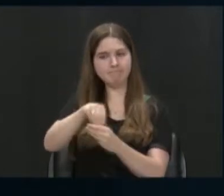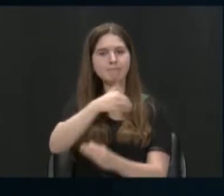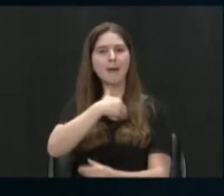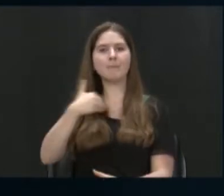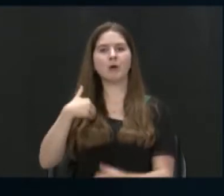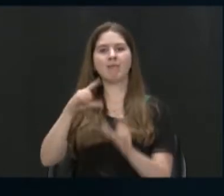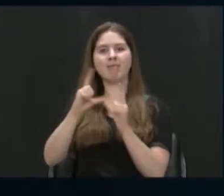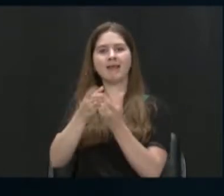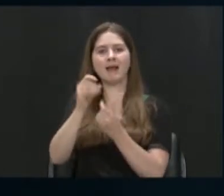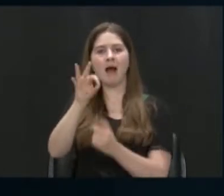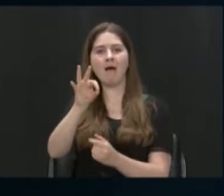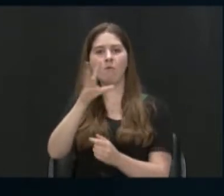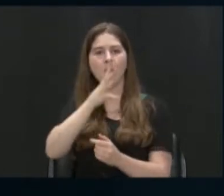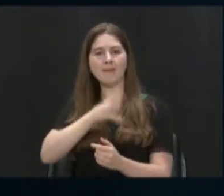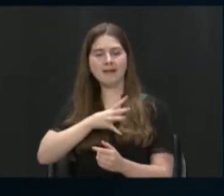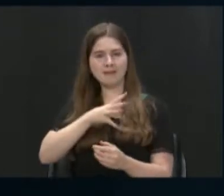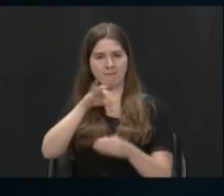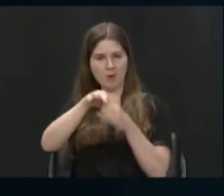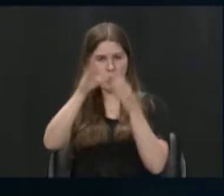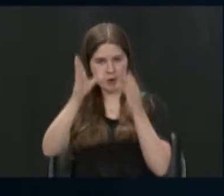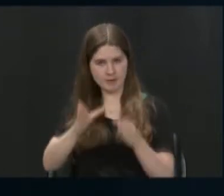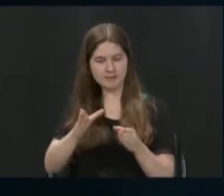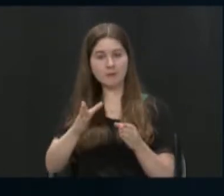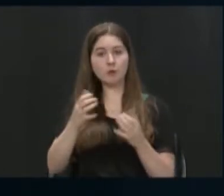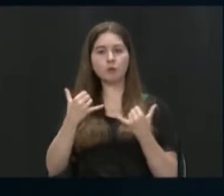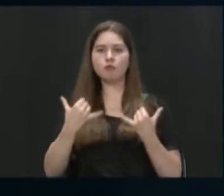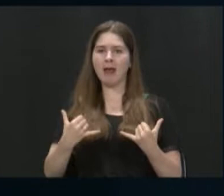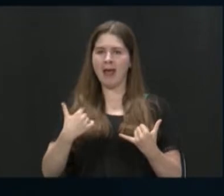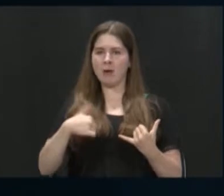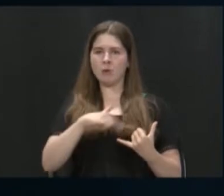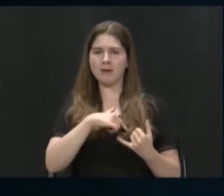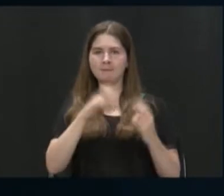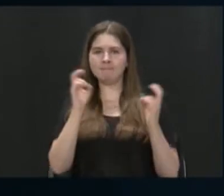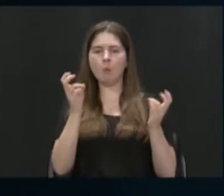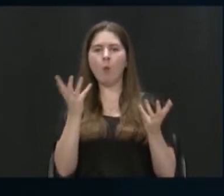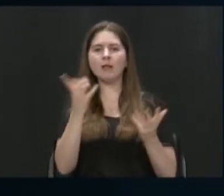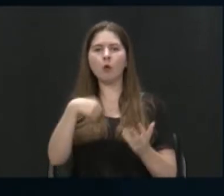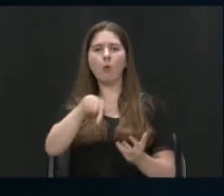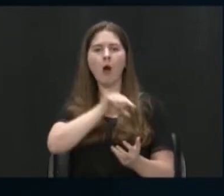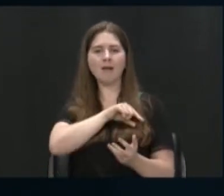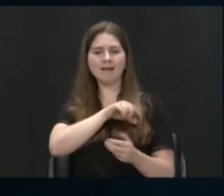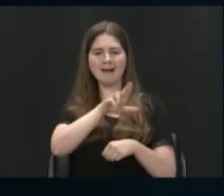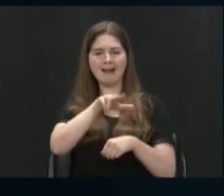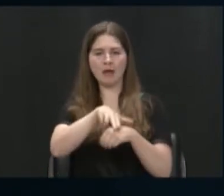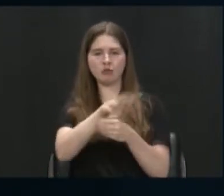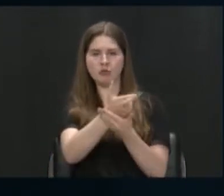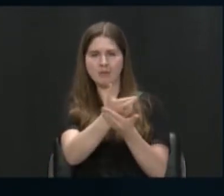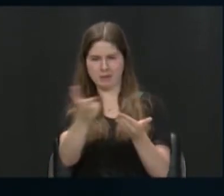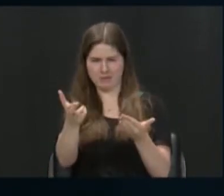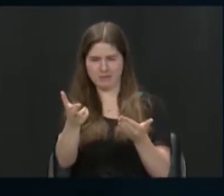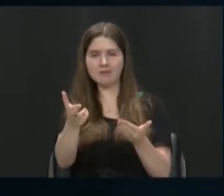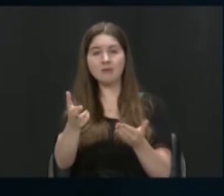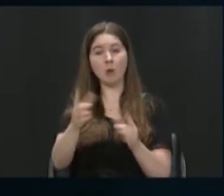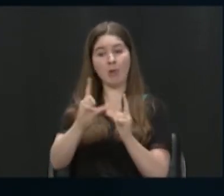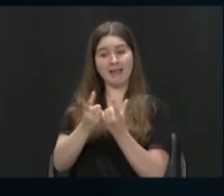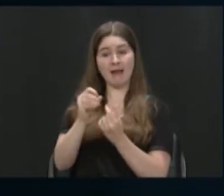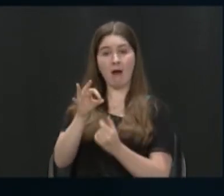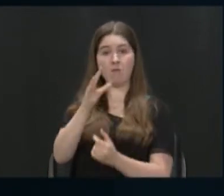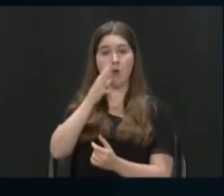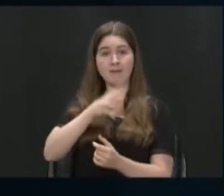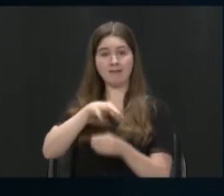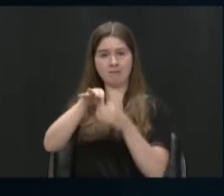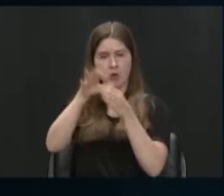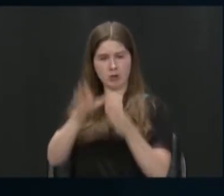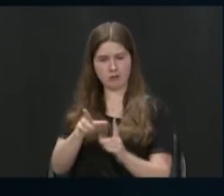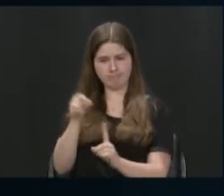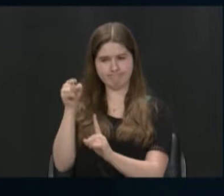discuss water quality and natural resources. The League of Women Voters mission focuses as much on